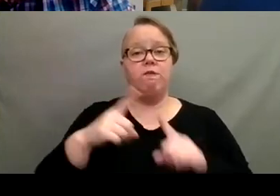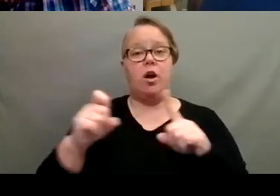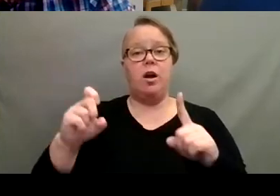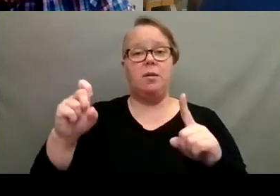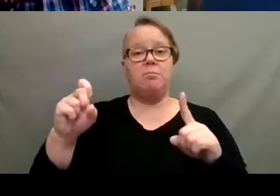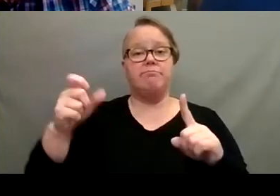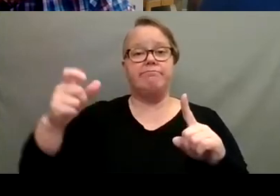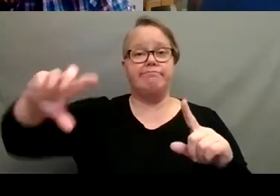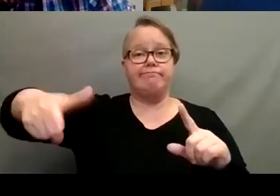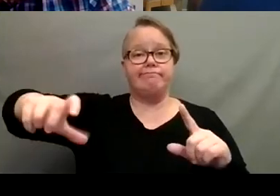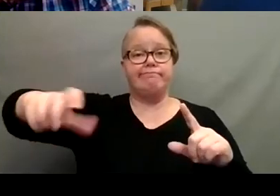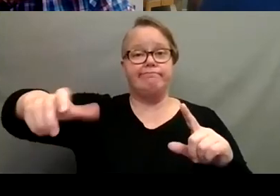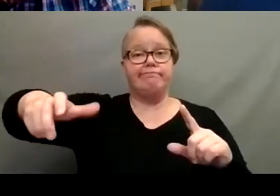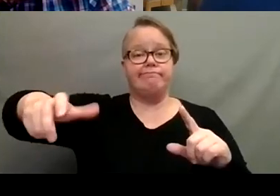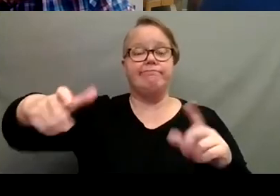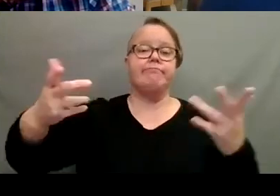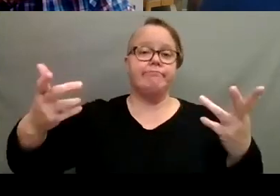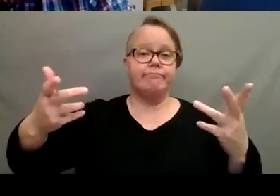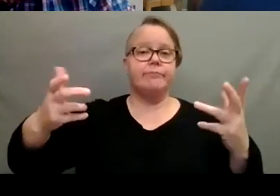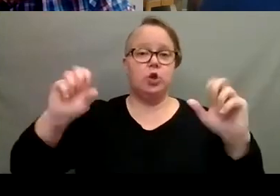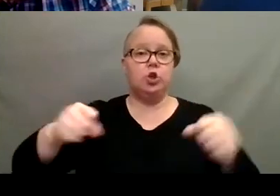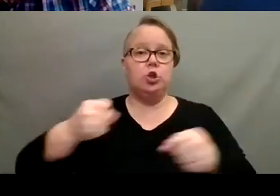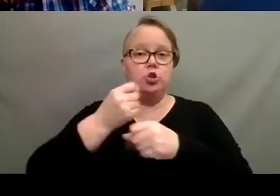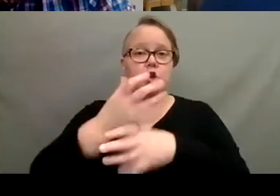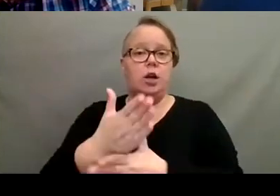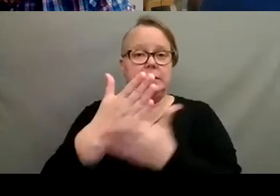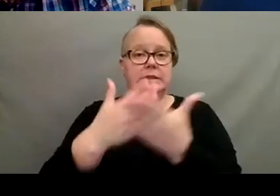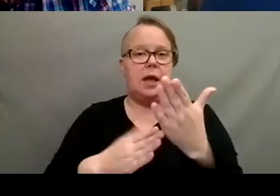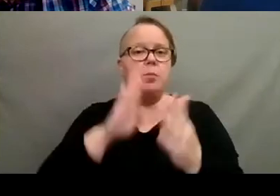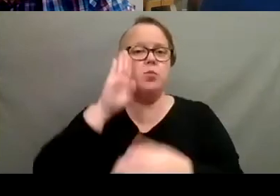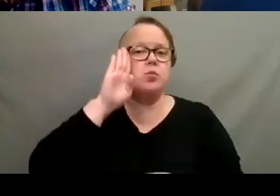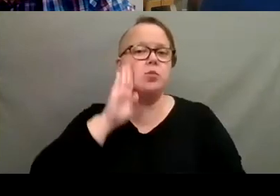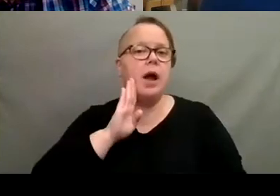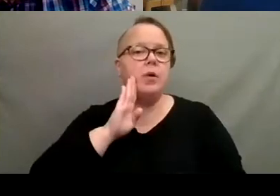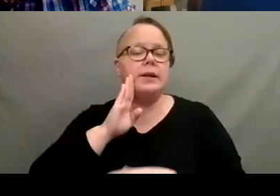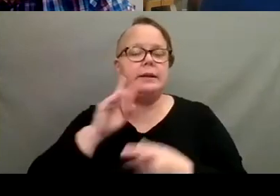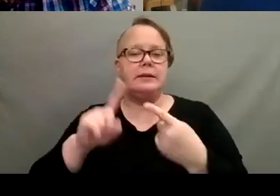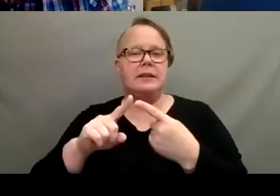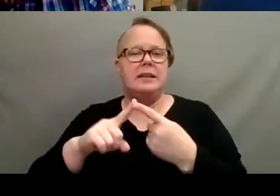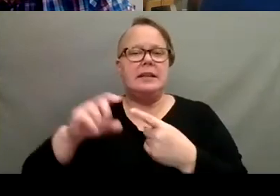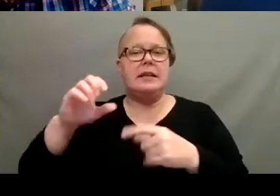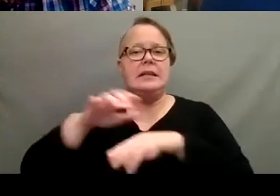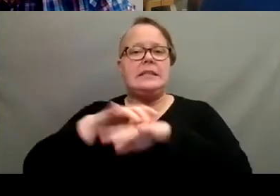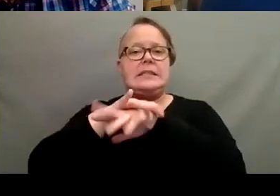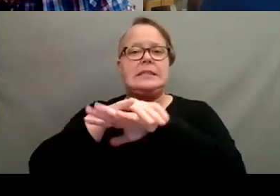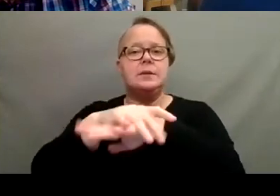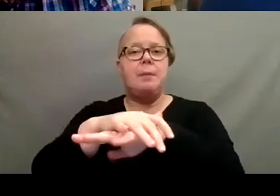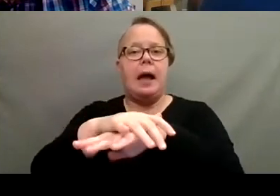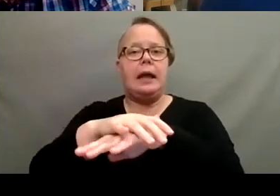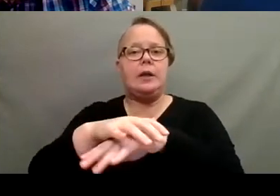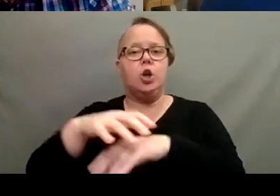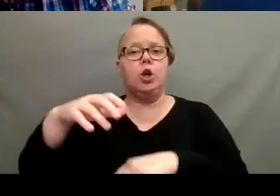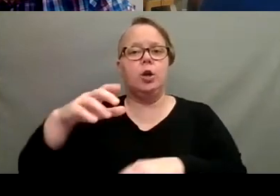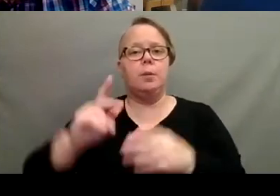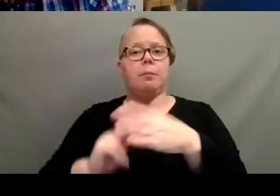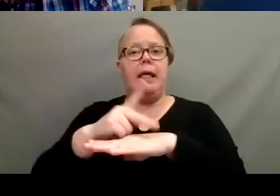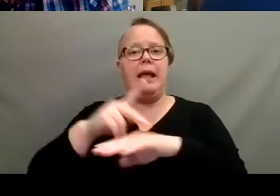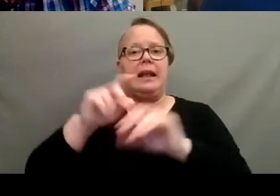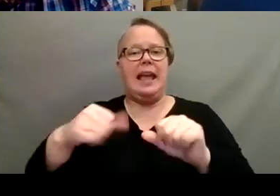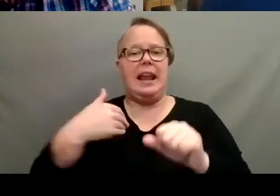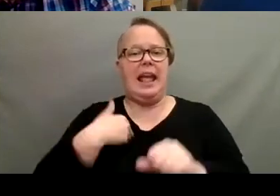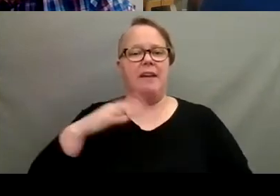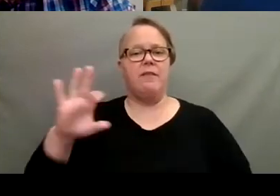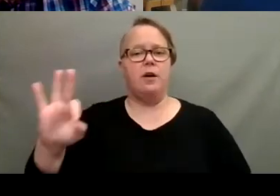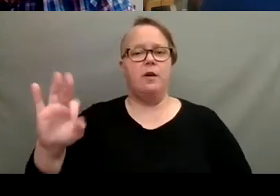that could cause a little bit of browning. Spider plant is one I can think of, for example, that can get that fluoride